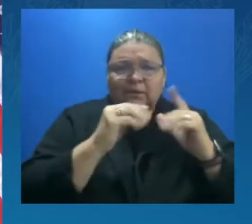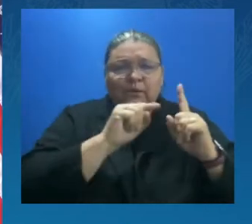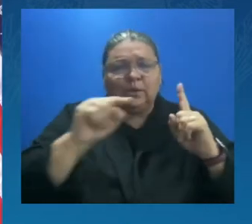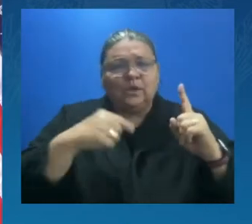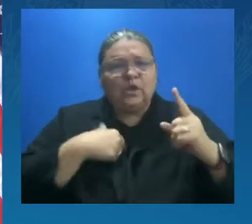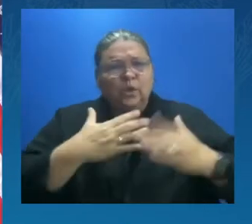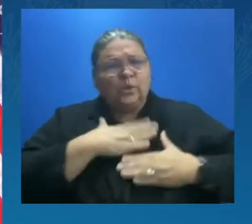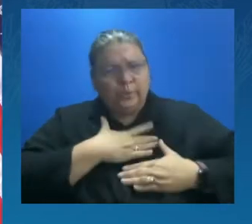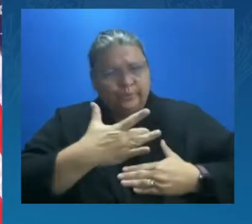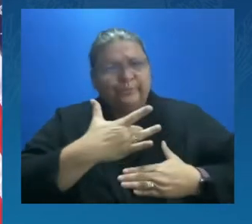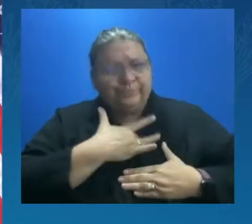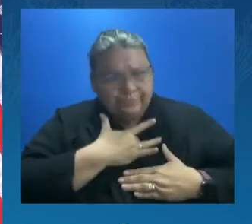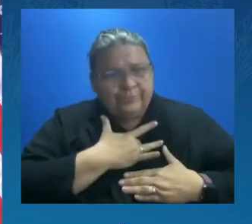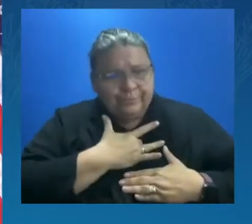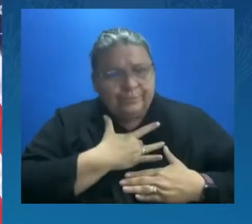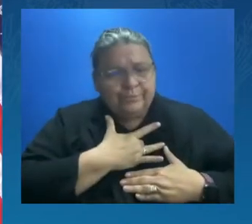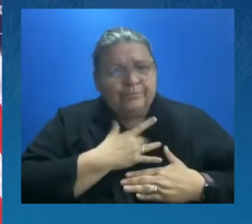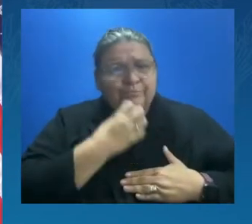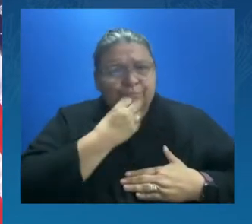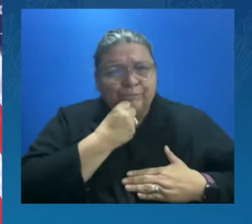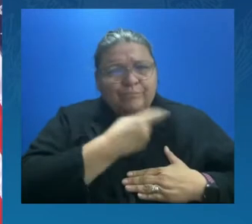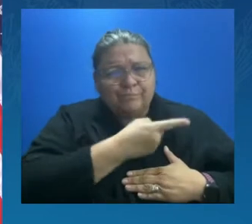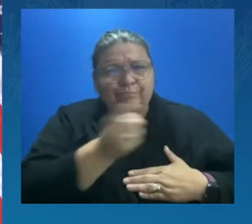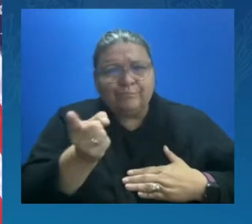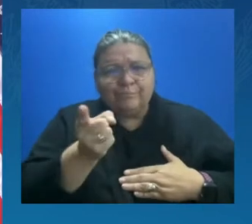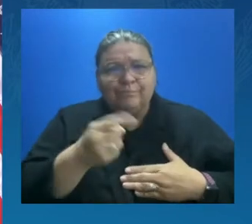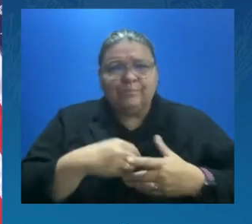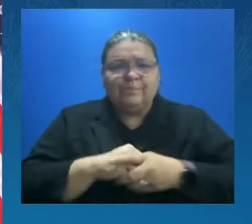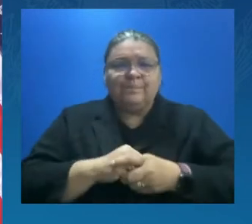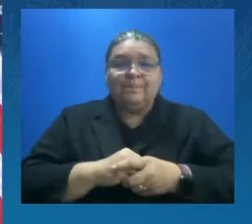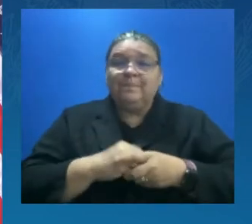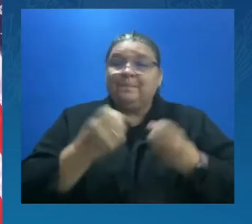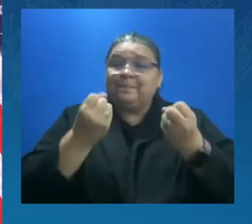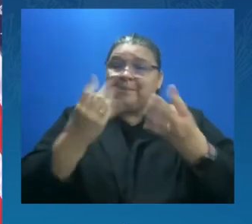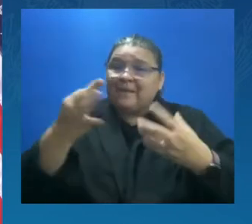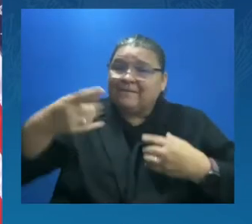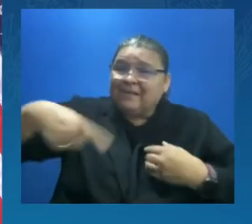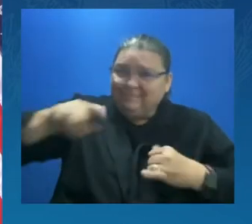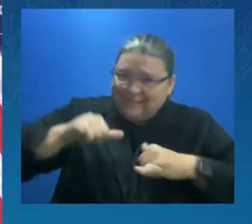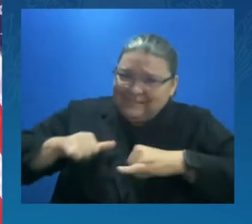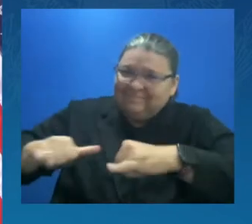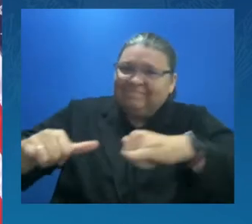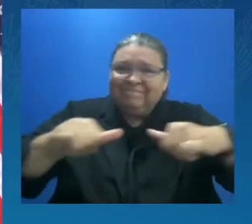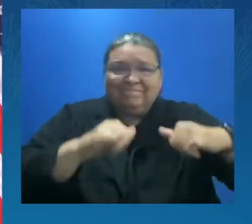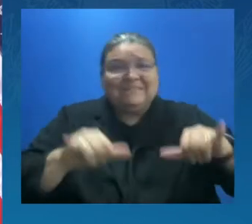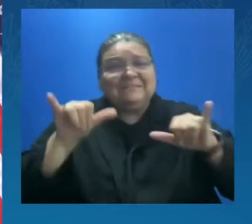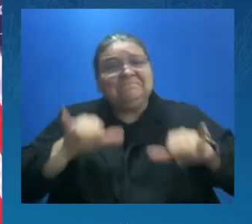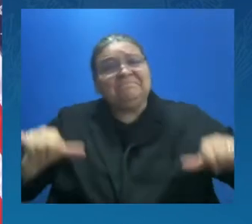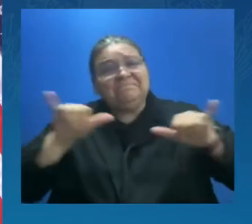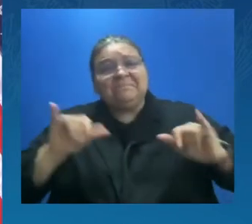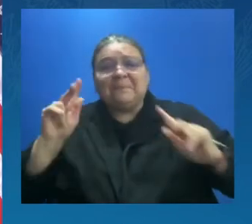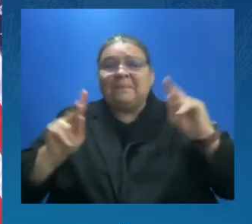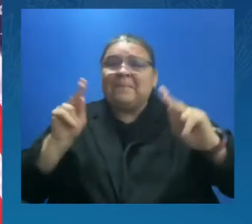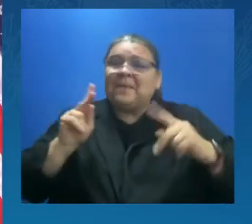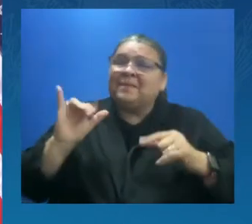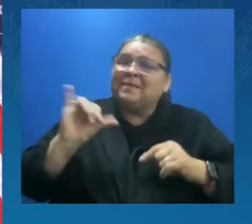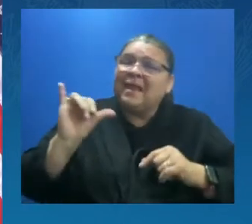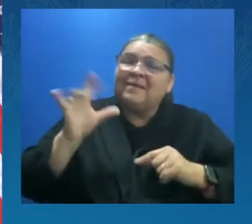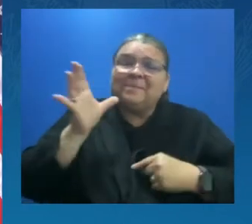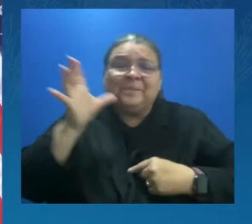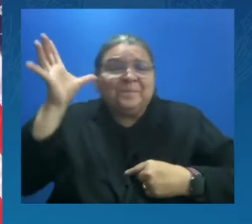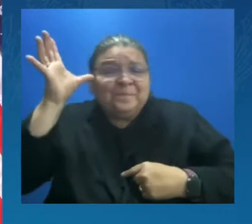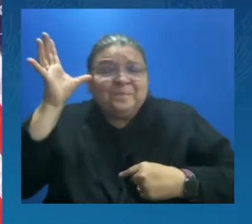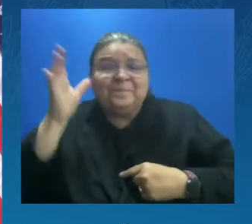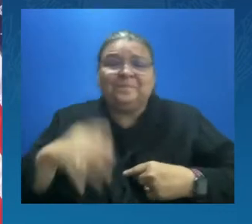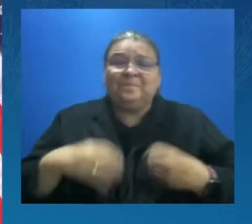Many of them are, just like me, regular moms and dads, and a lot of them are leaving their homes to respond to